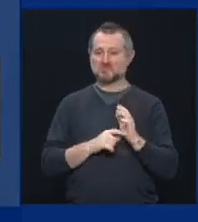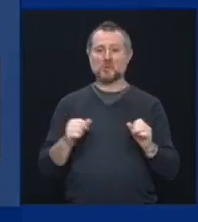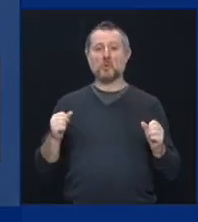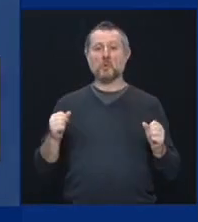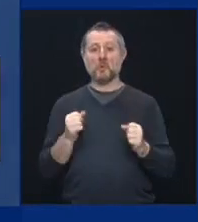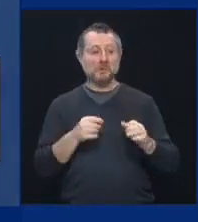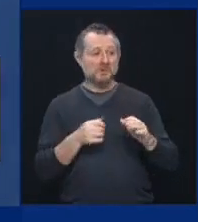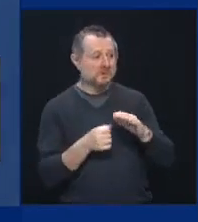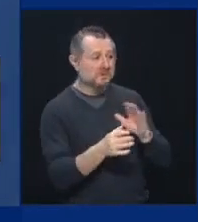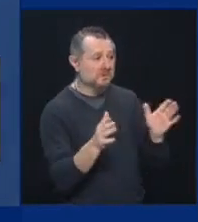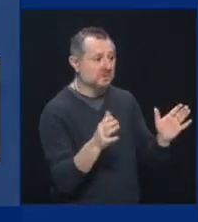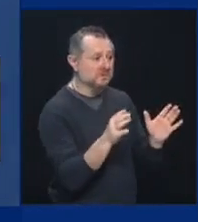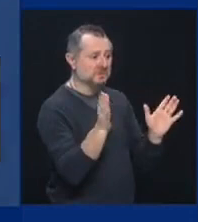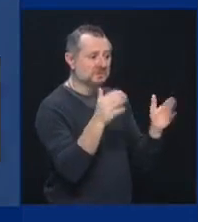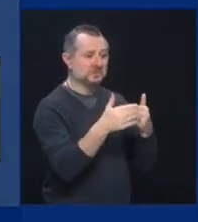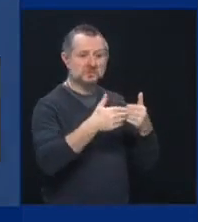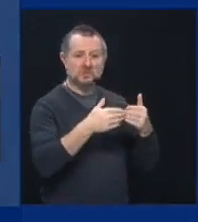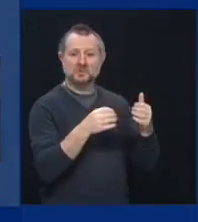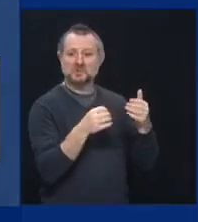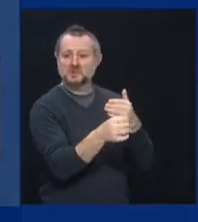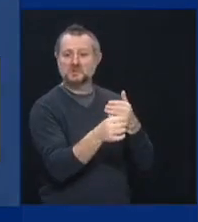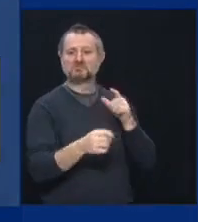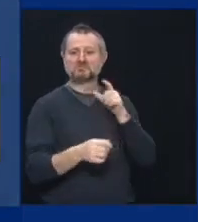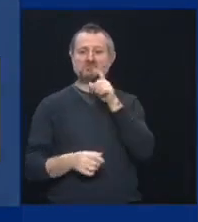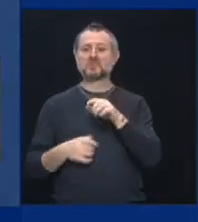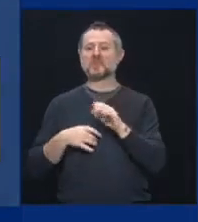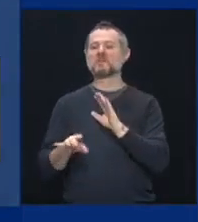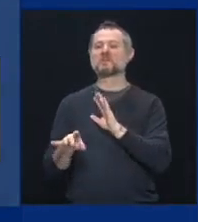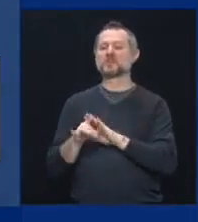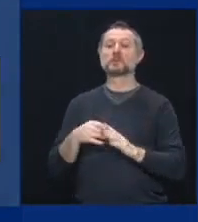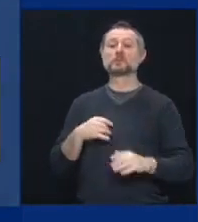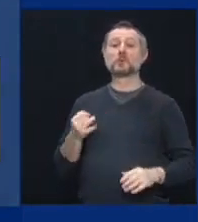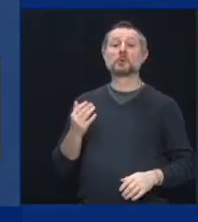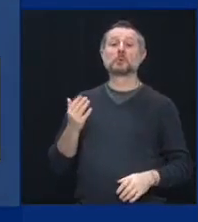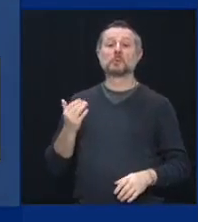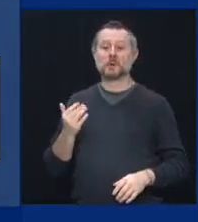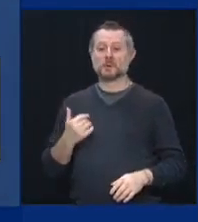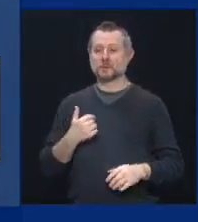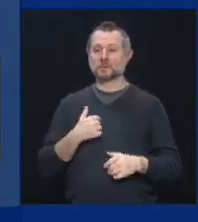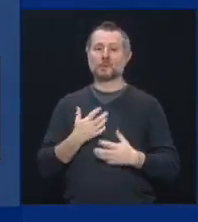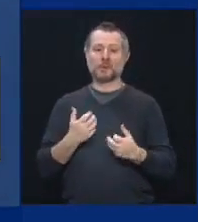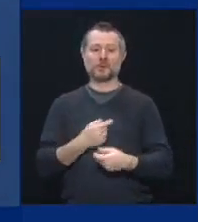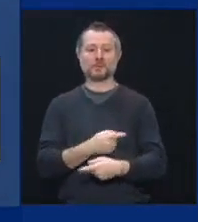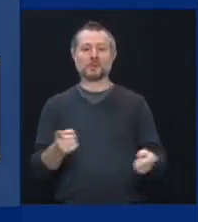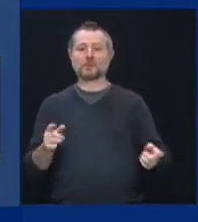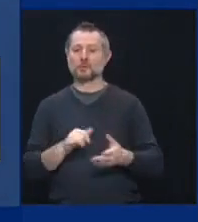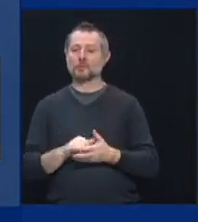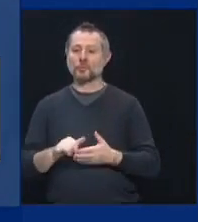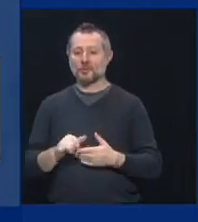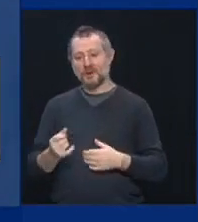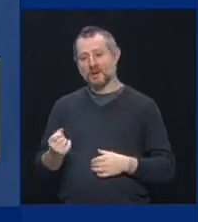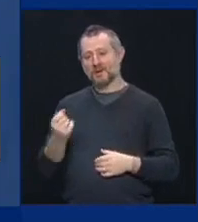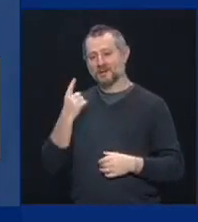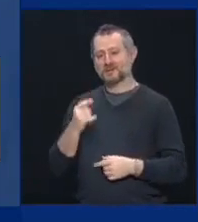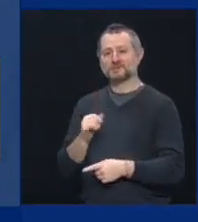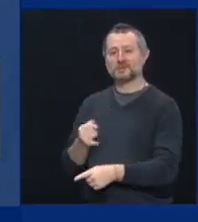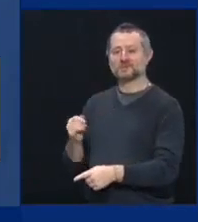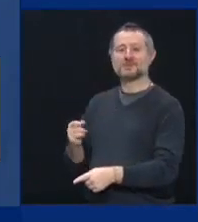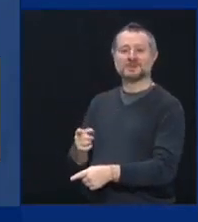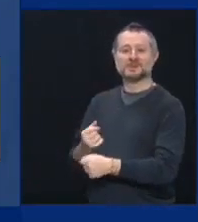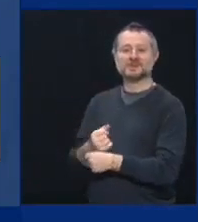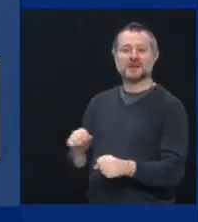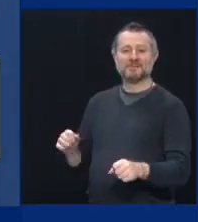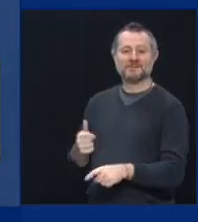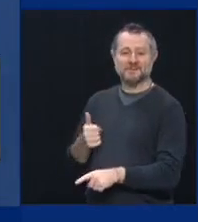took J&J purposely because I want New Yorkers to know, first of all, it's safe, right? Second of all,